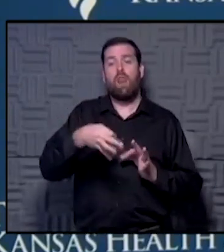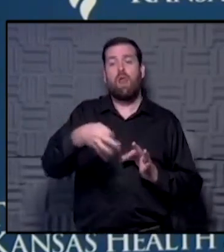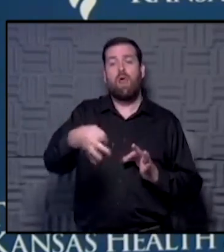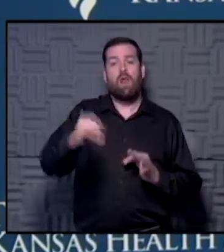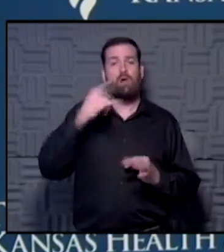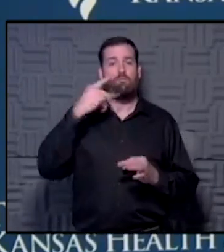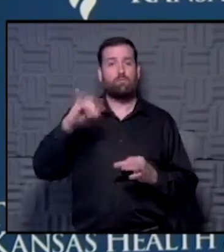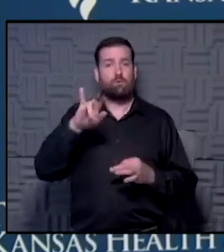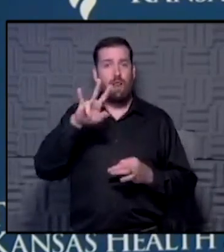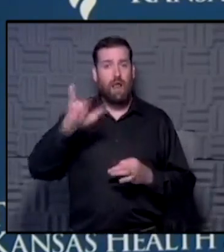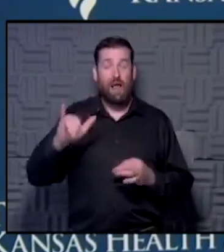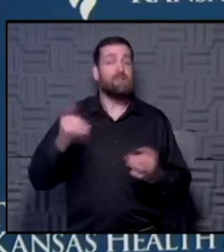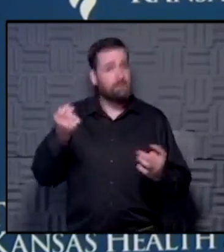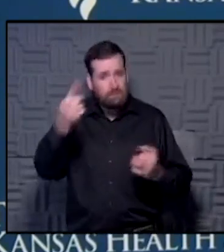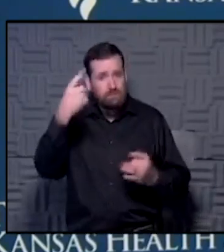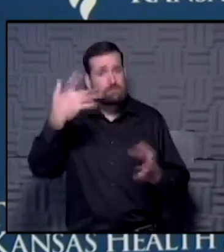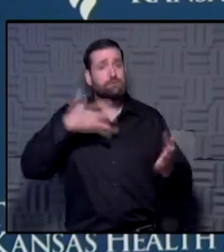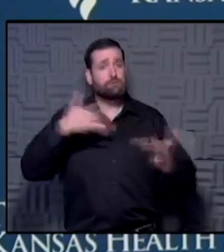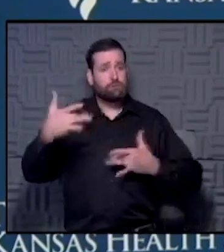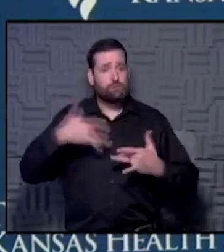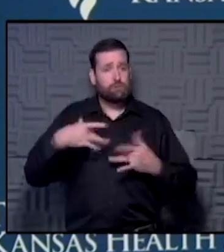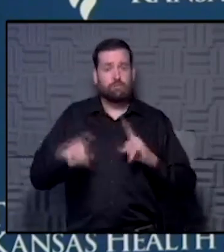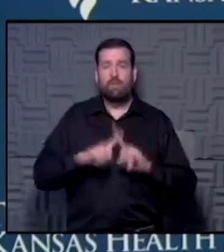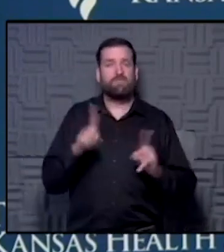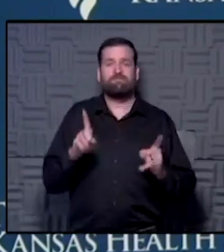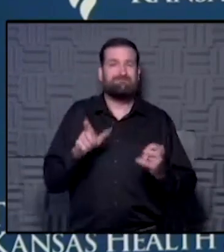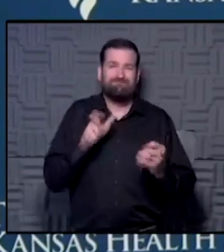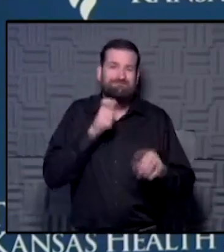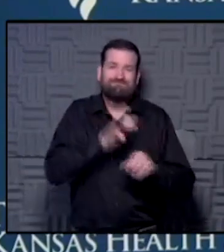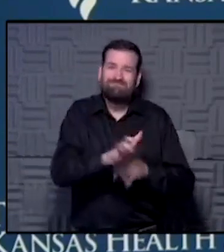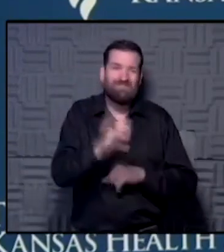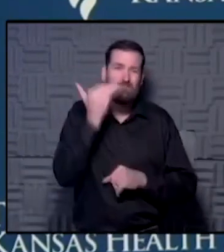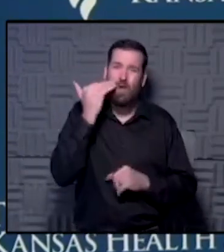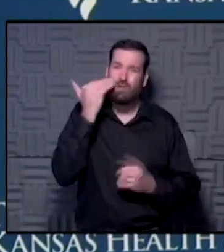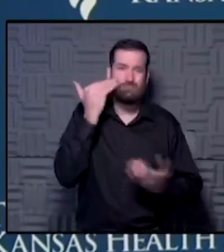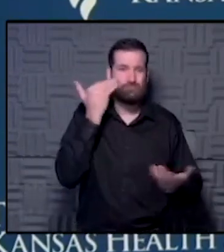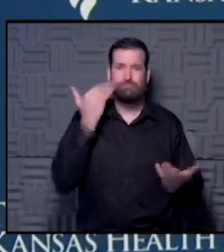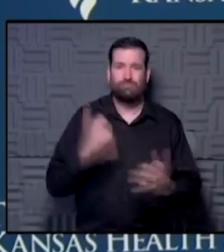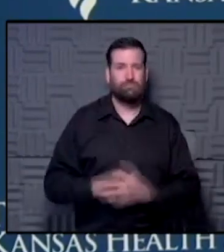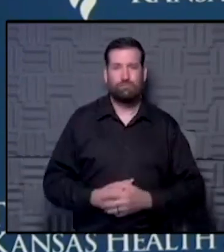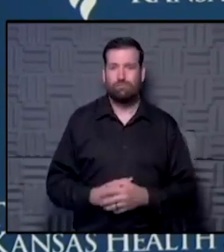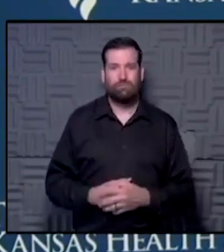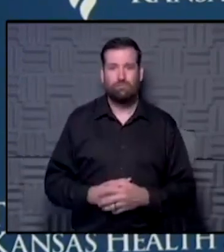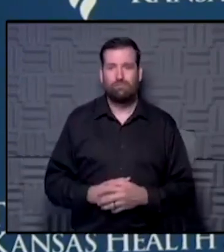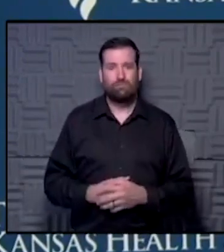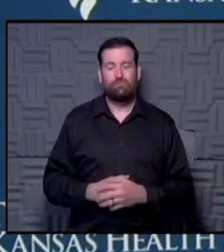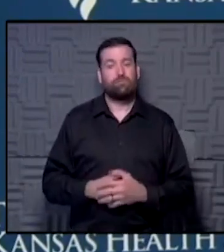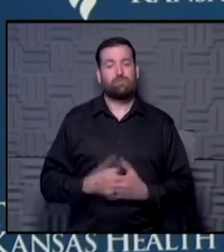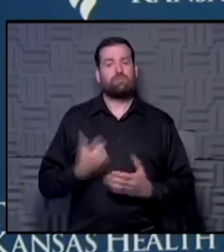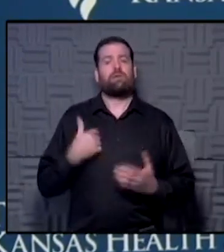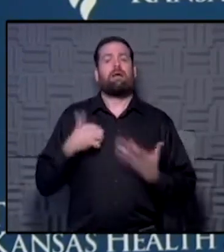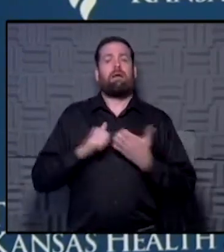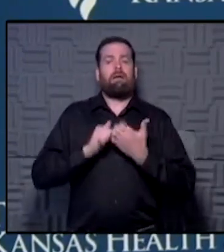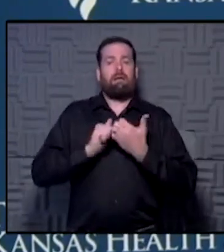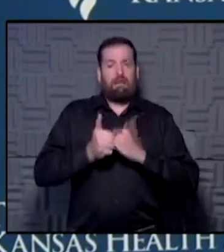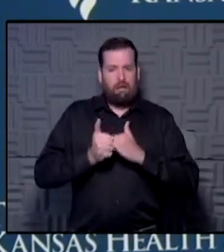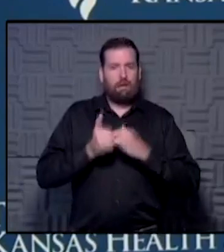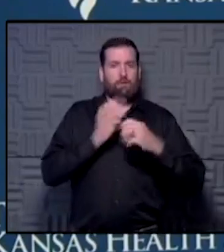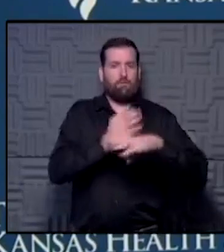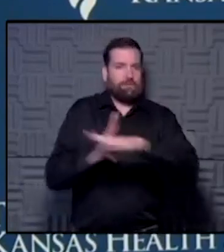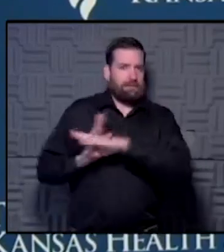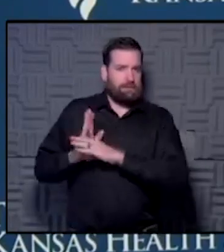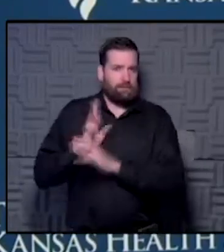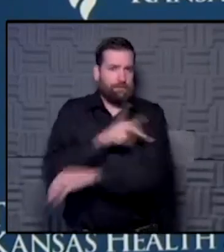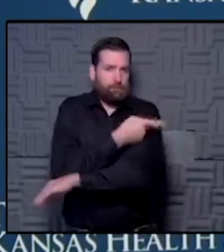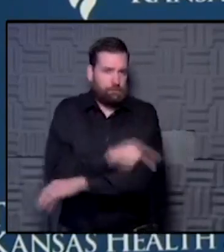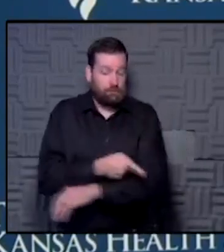understandable concern. And it just comes down to lack of knowledge as to what we're doing to protect our patients. And